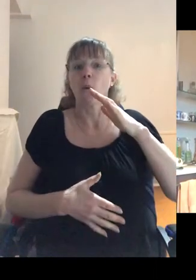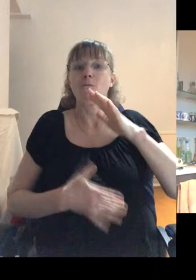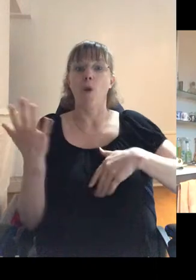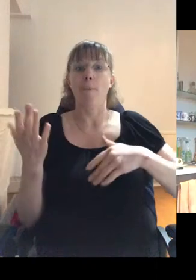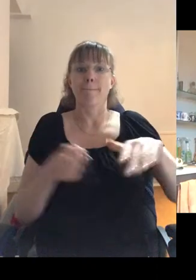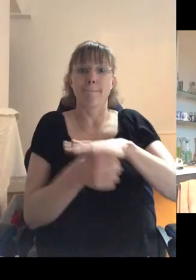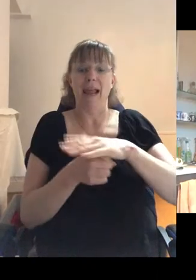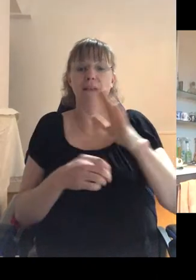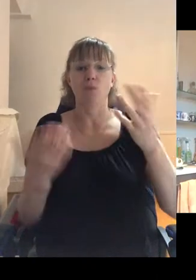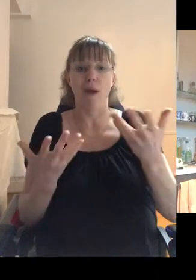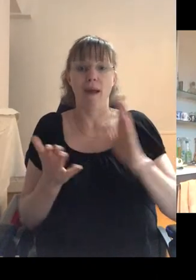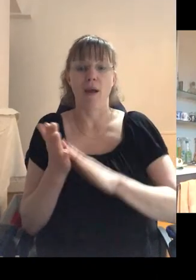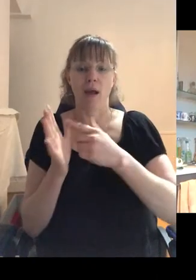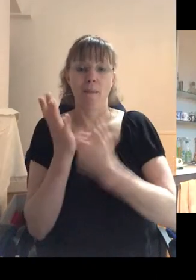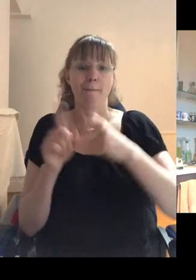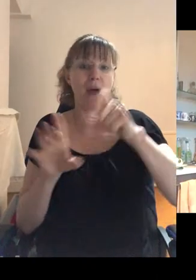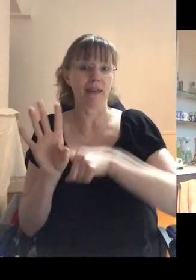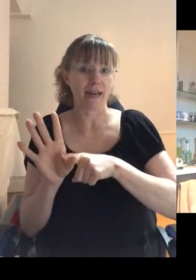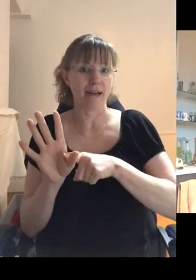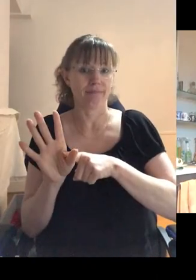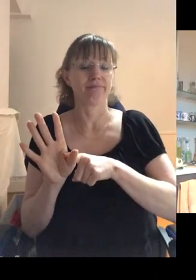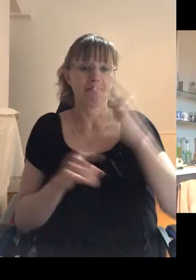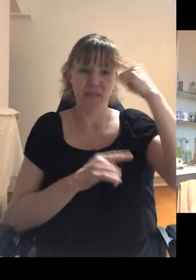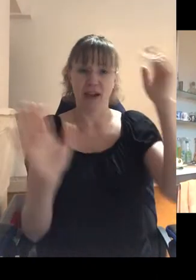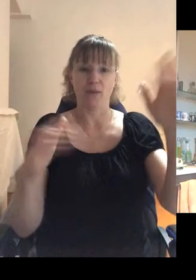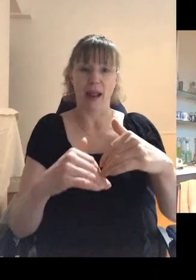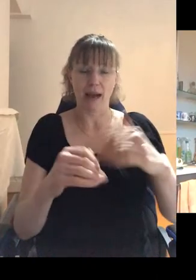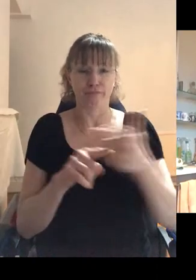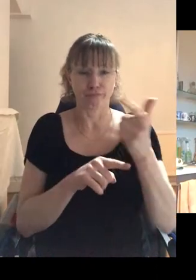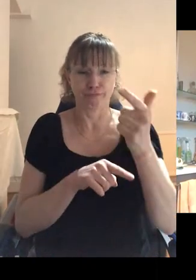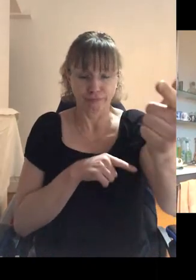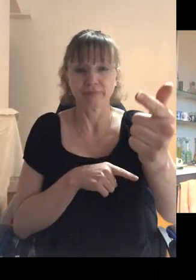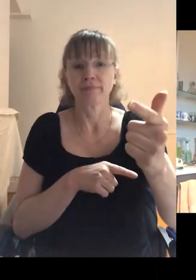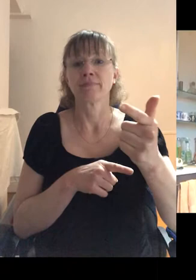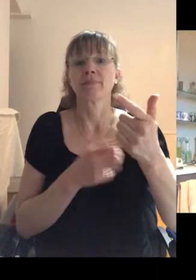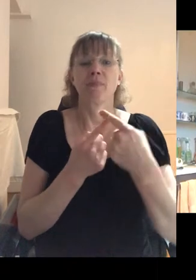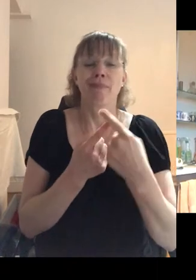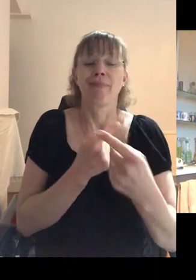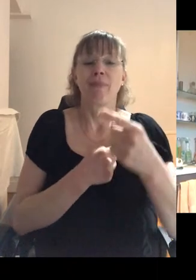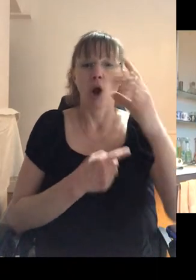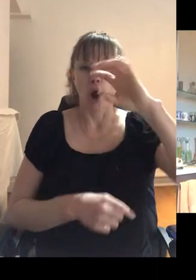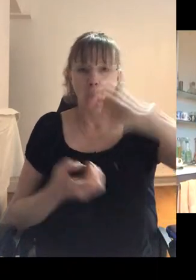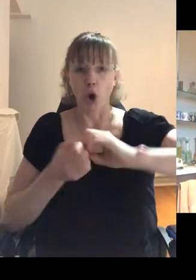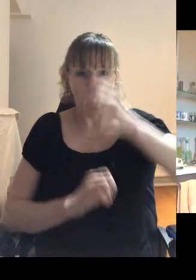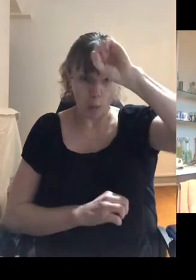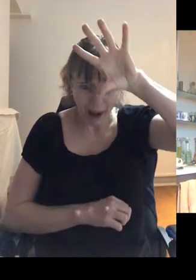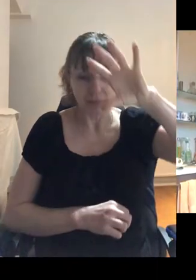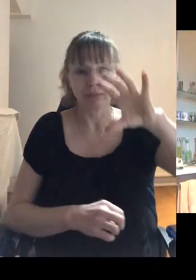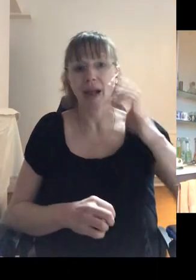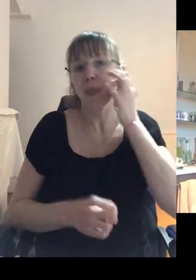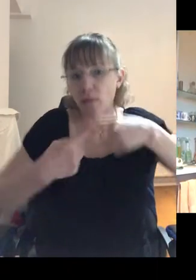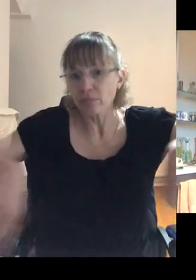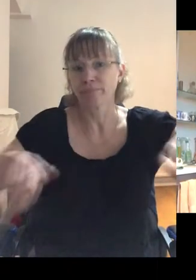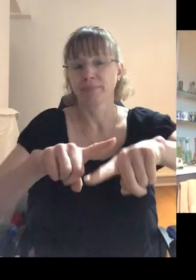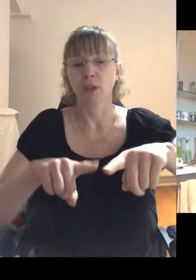at the head of the Rhonda, uh, right as far as you can go before you hit the, what used to be the coal mine and then the reservoir. Uh, so a